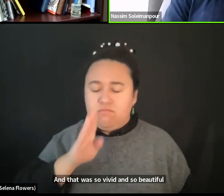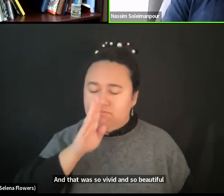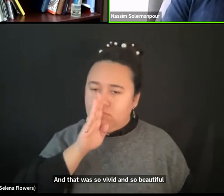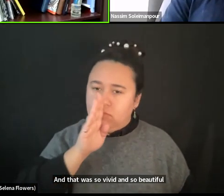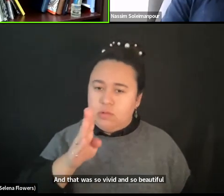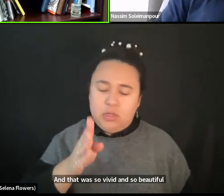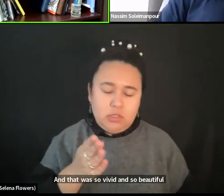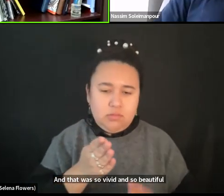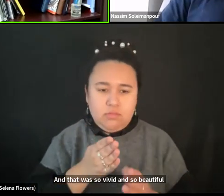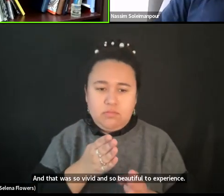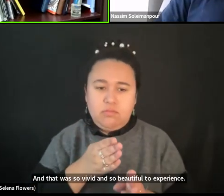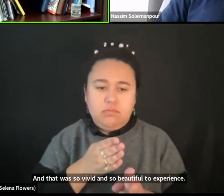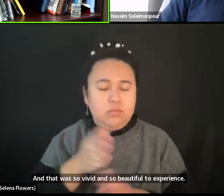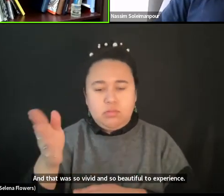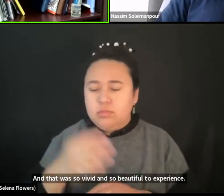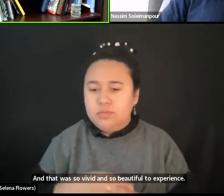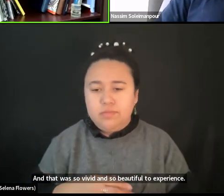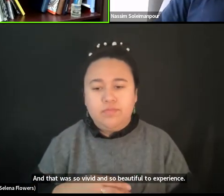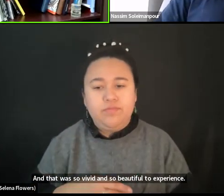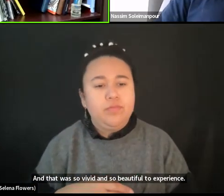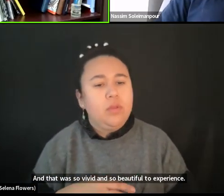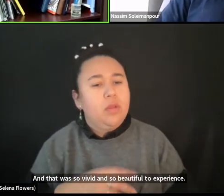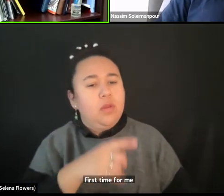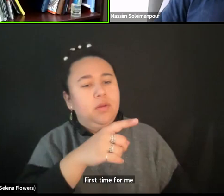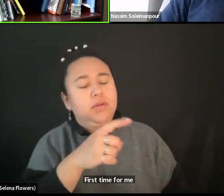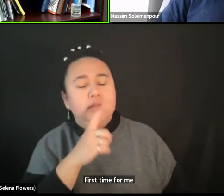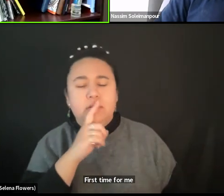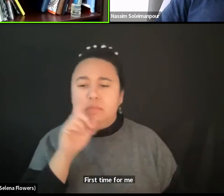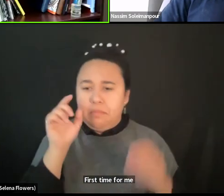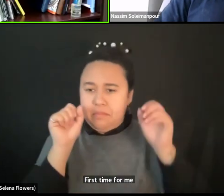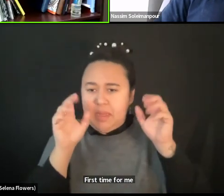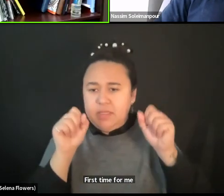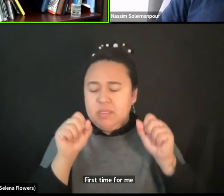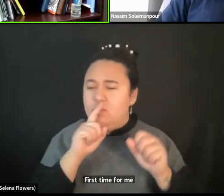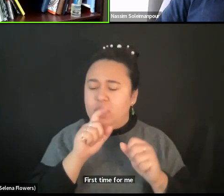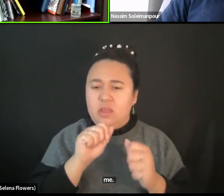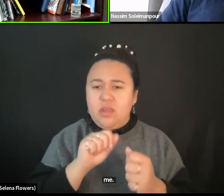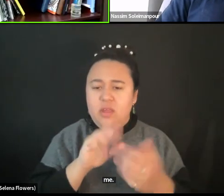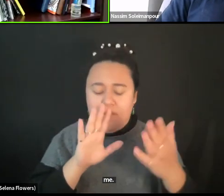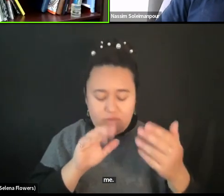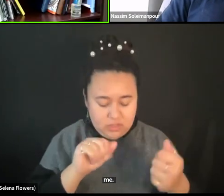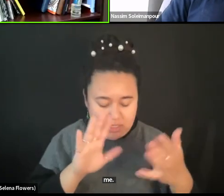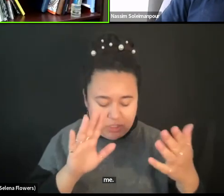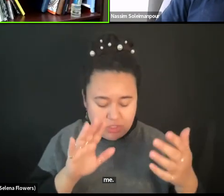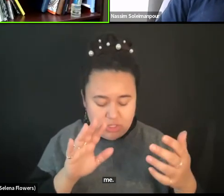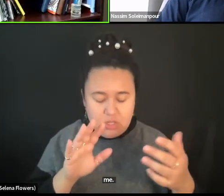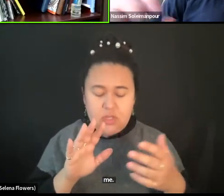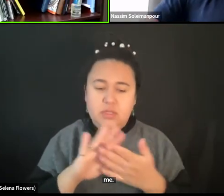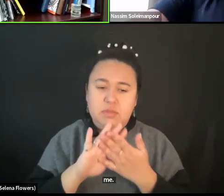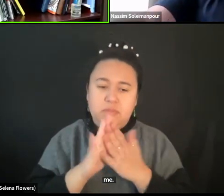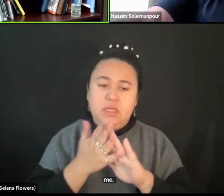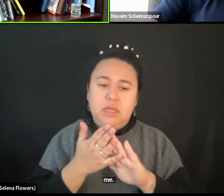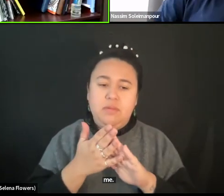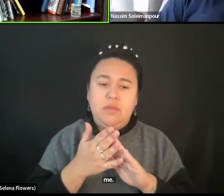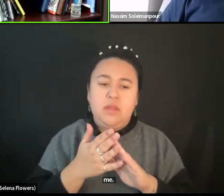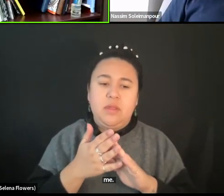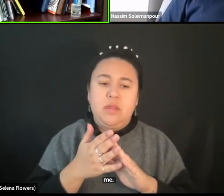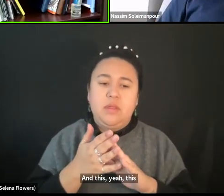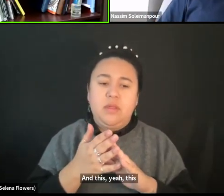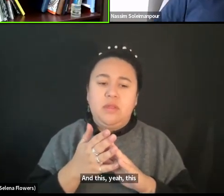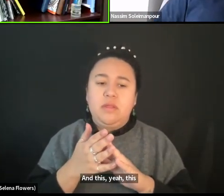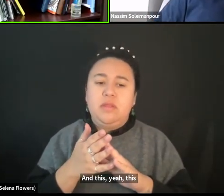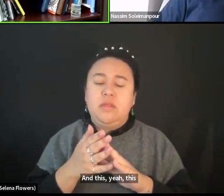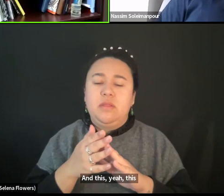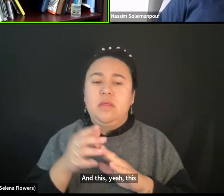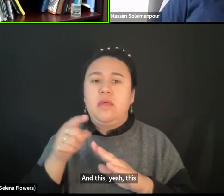That's amazing how confrontational things have become, you know, and this, yeah, this directness in